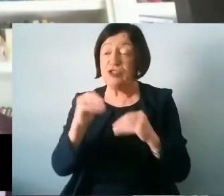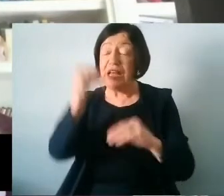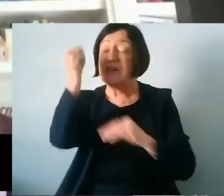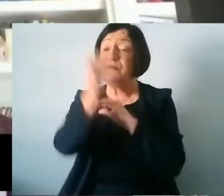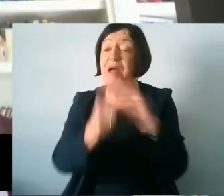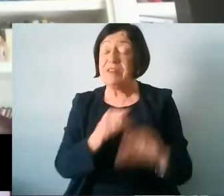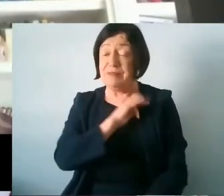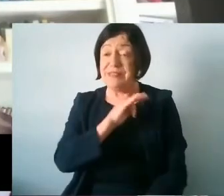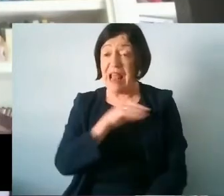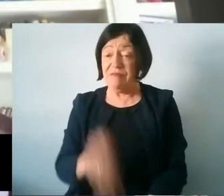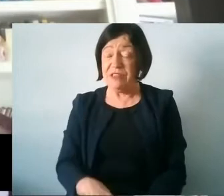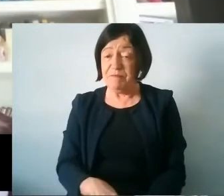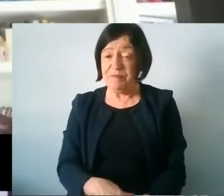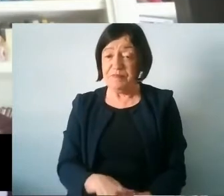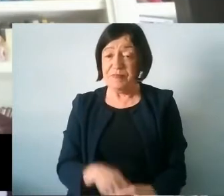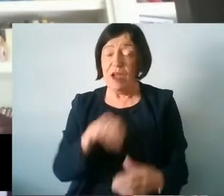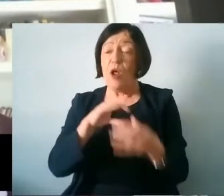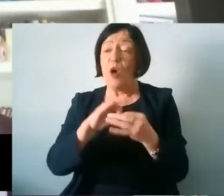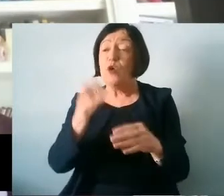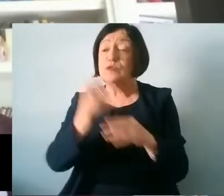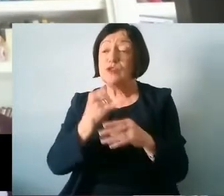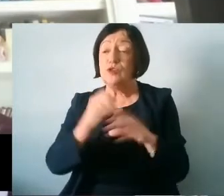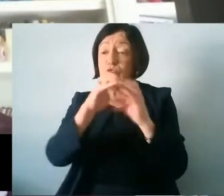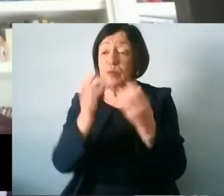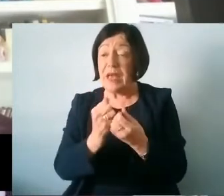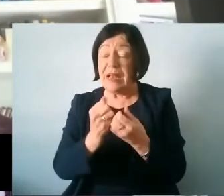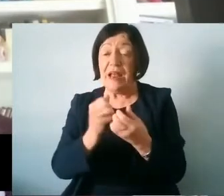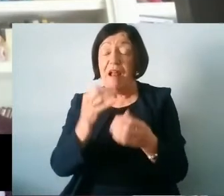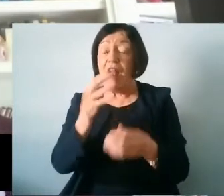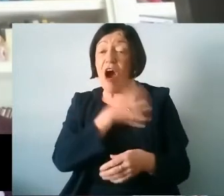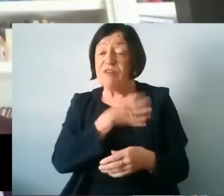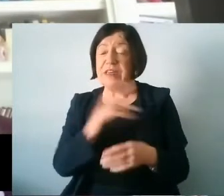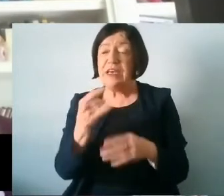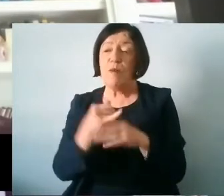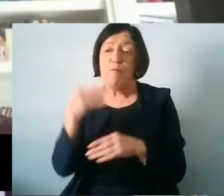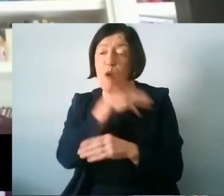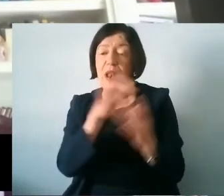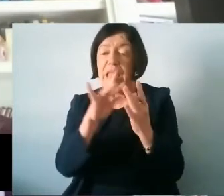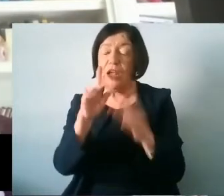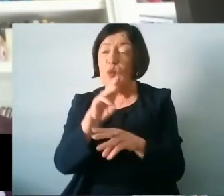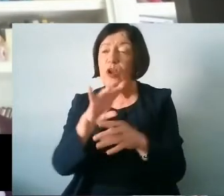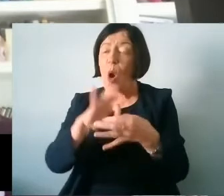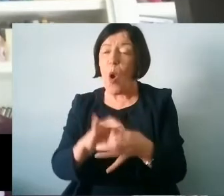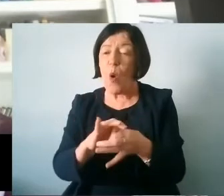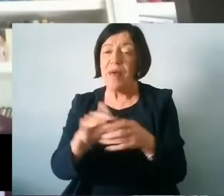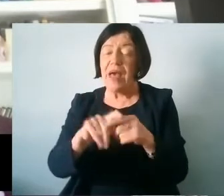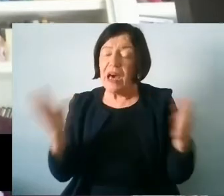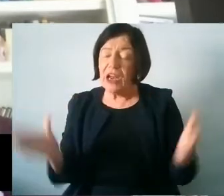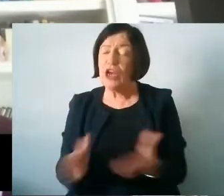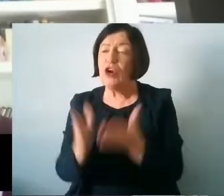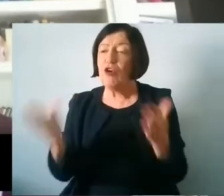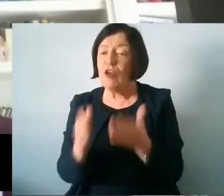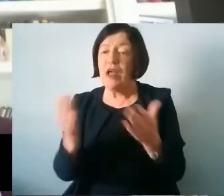themselves. Our home school community liaison officer is an important link with home and in encouraging and